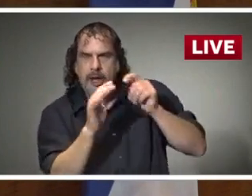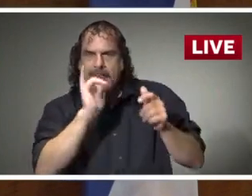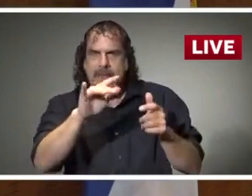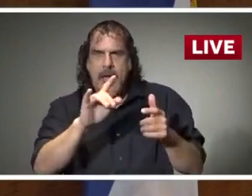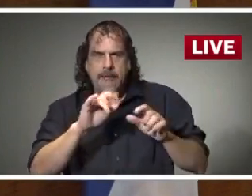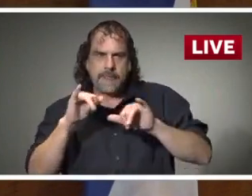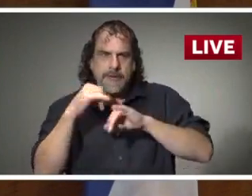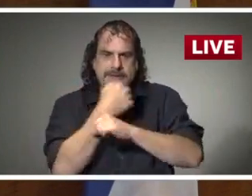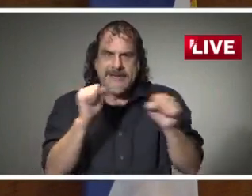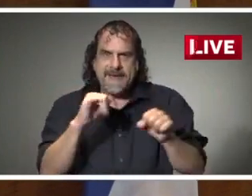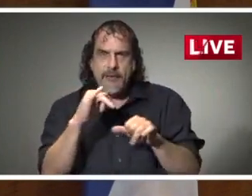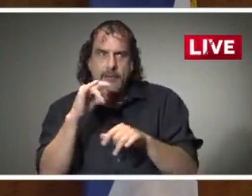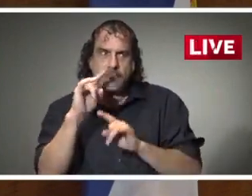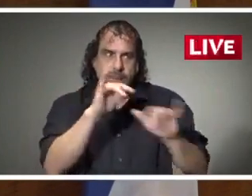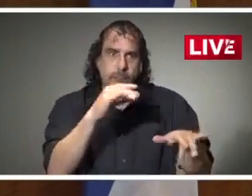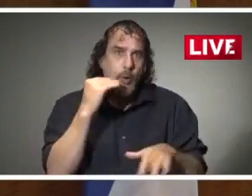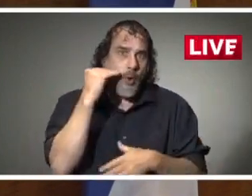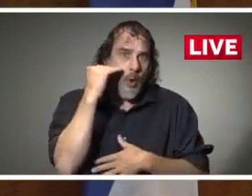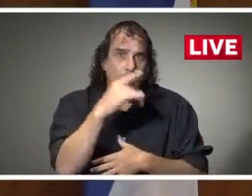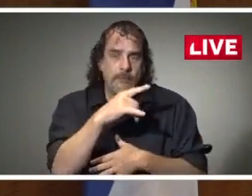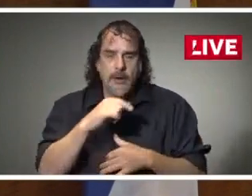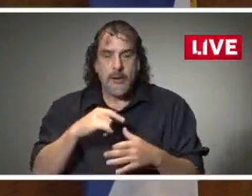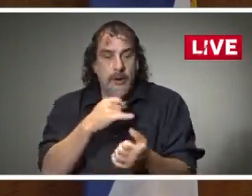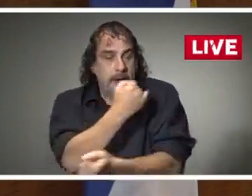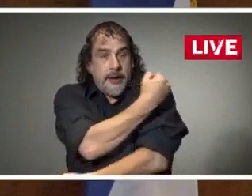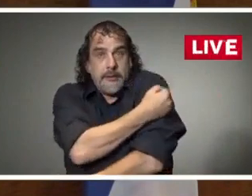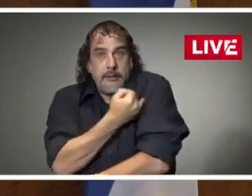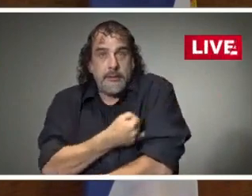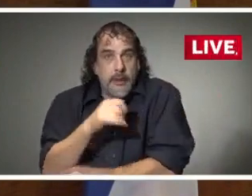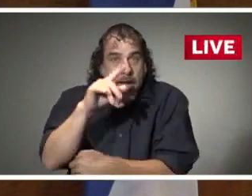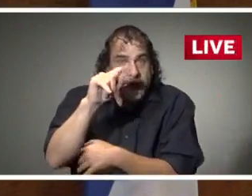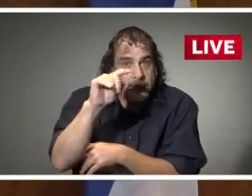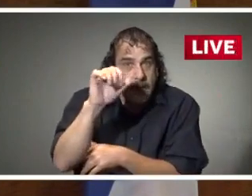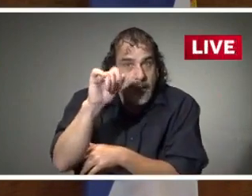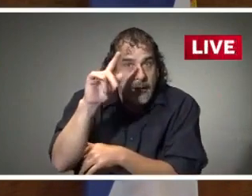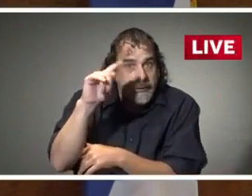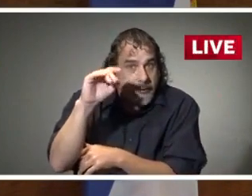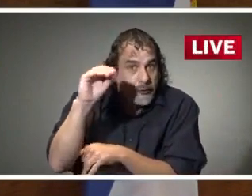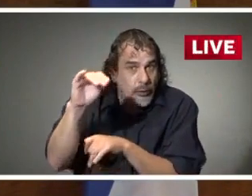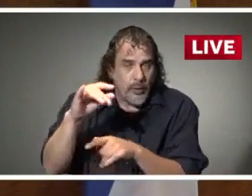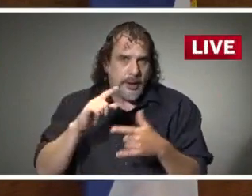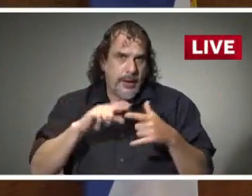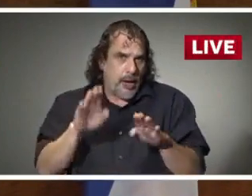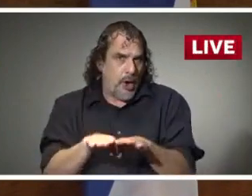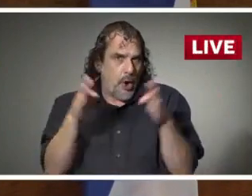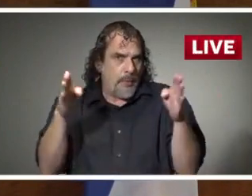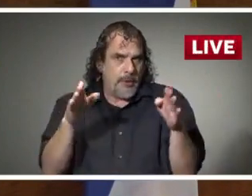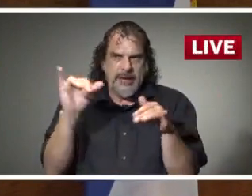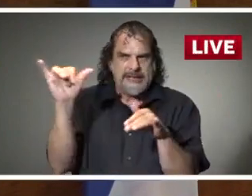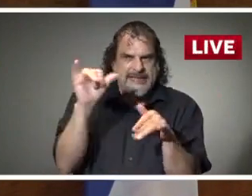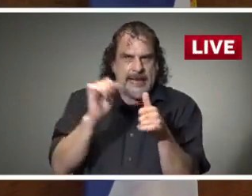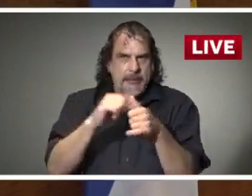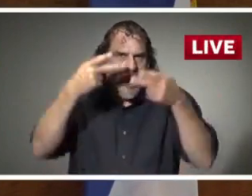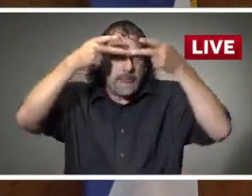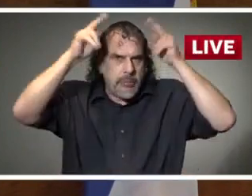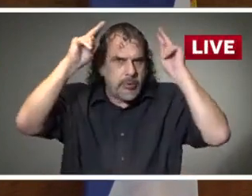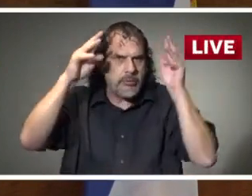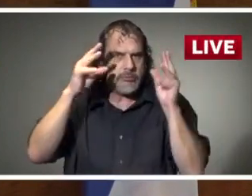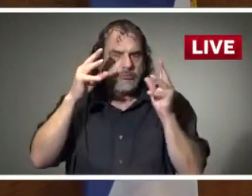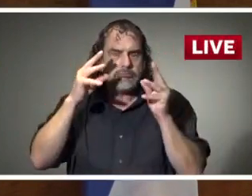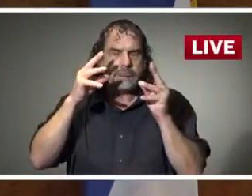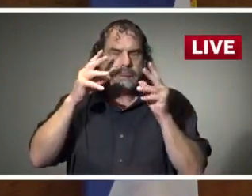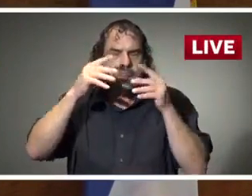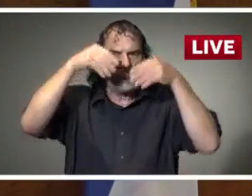It allows tattoo parlors to reopen with health guidelines that are very similar to those for salons and barbers.